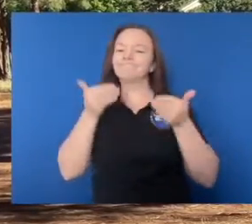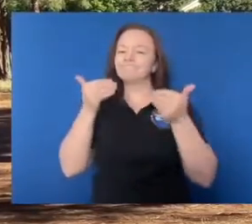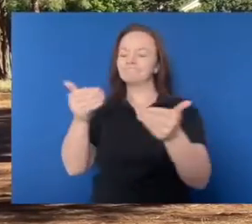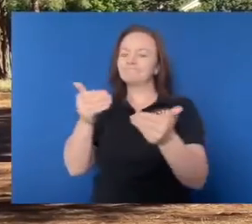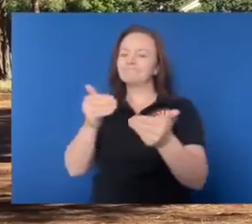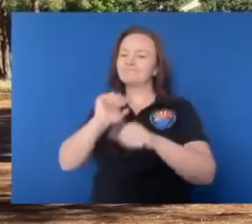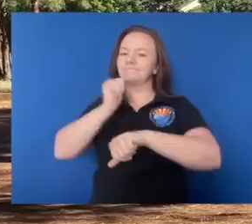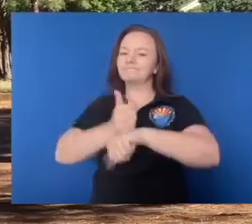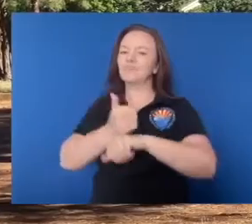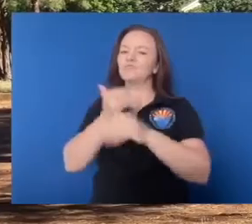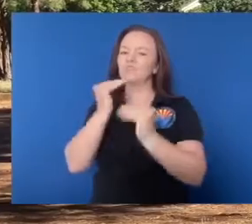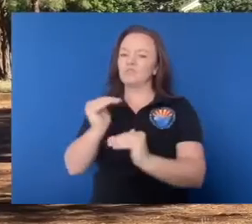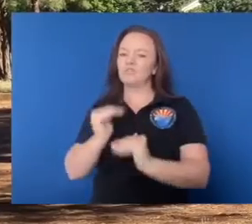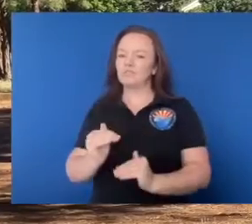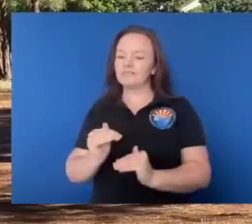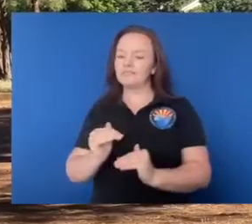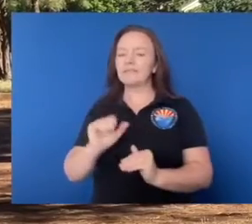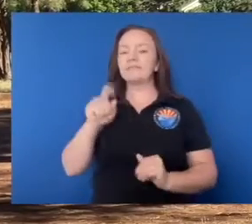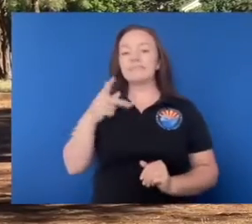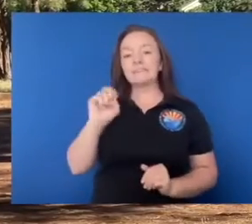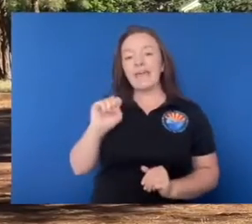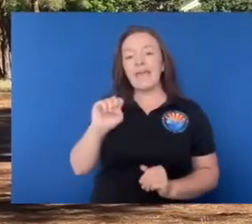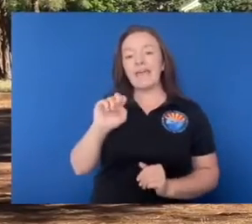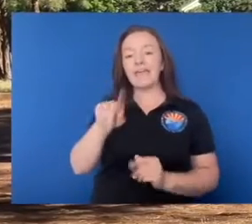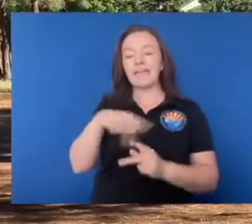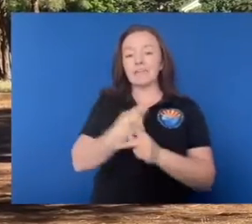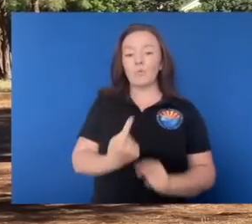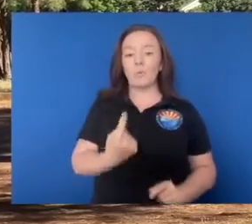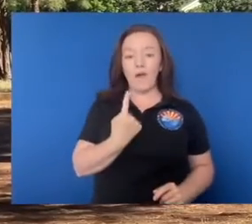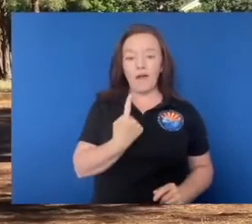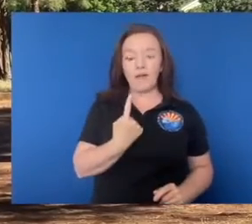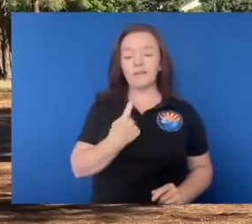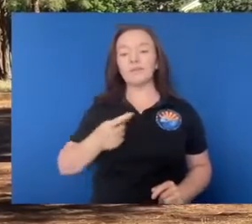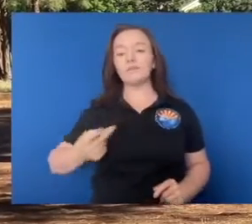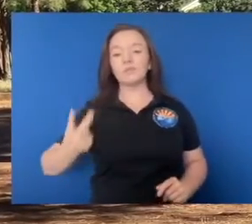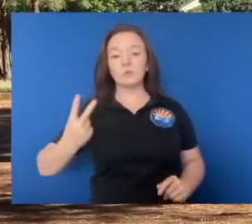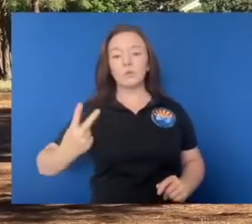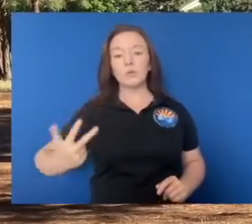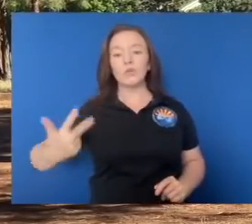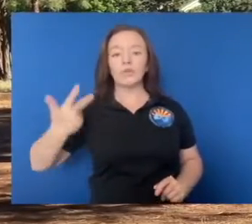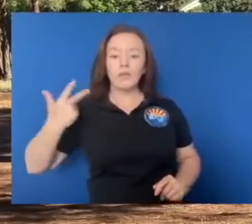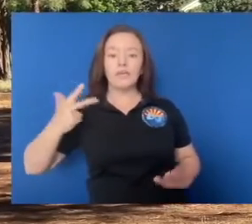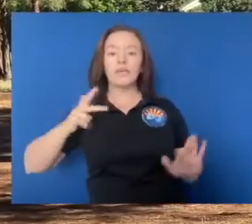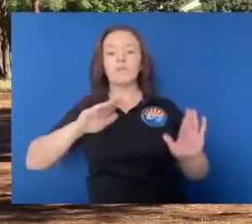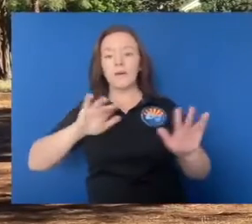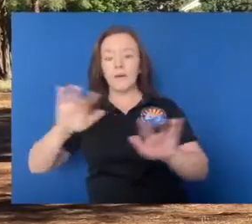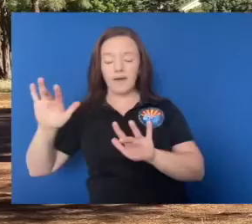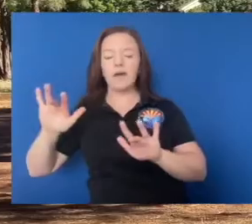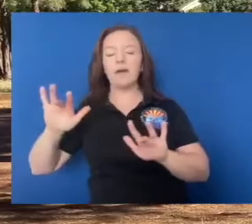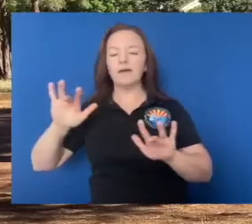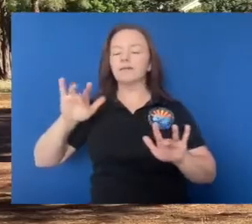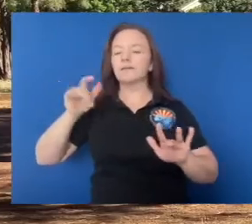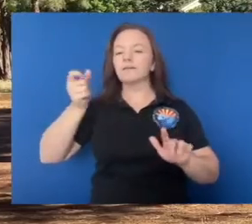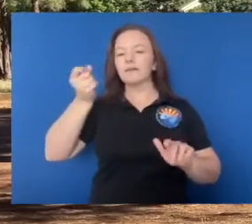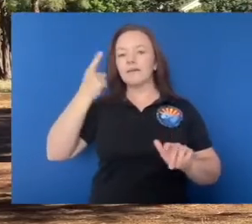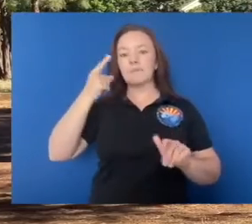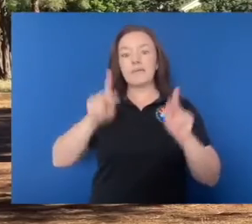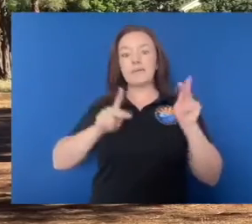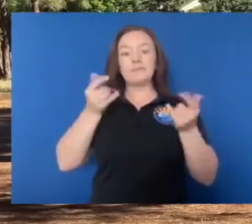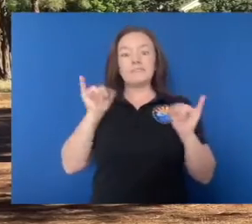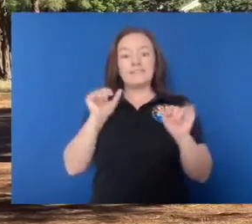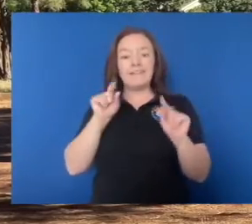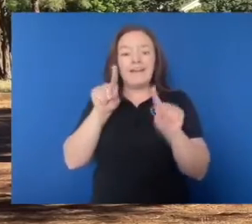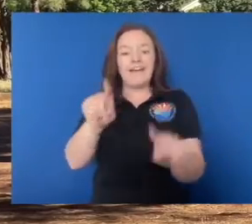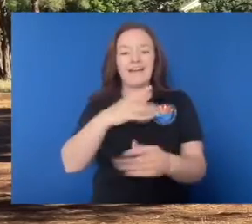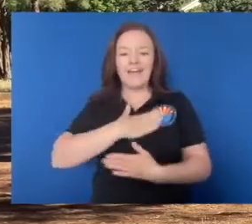stage one, stage two. we'd like to try to keep it that way where we're restricting some of the things that people are allowed to do on the forest, but they're still allowed to